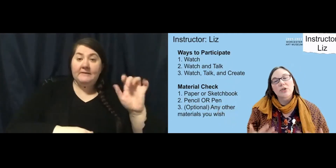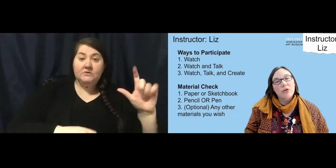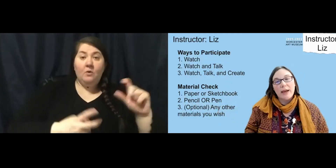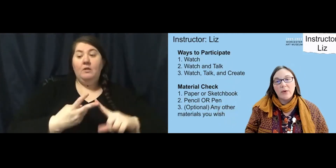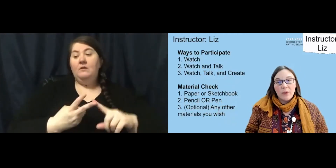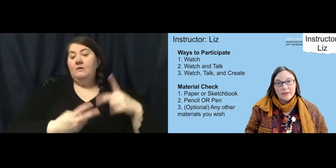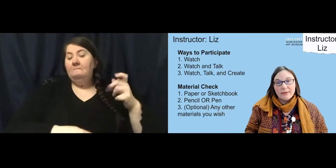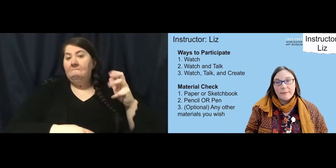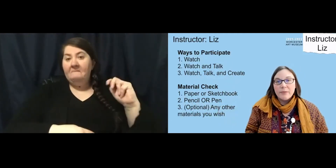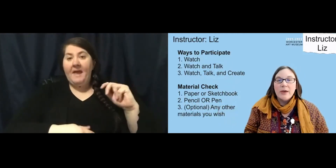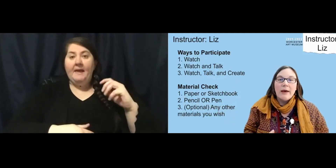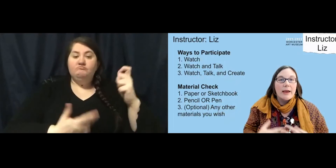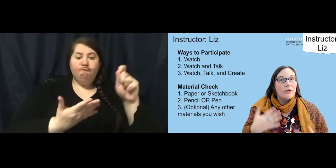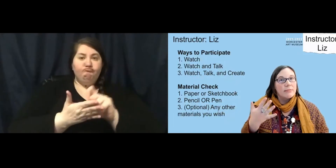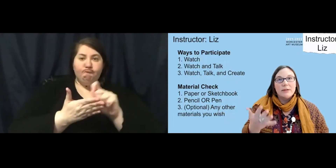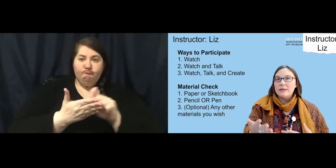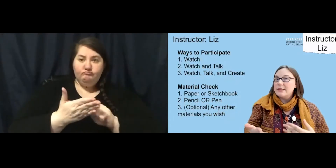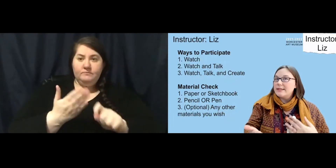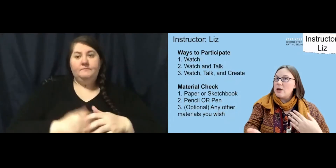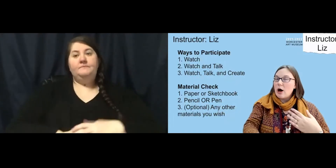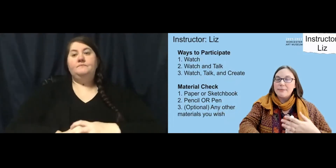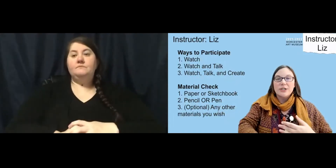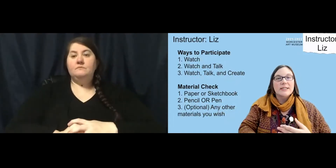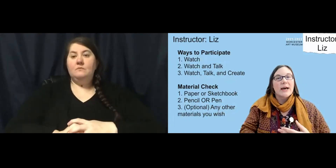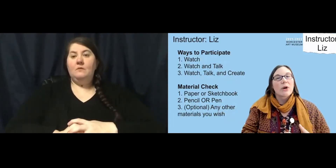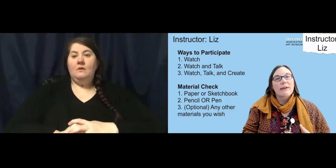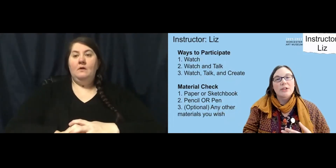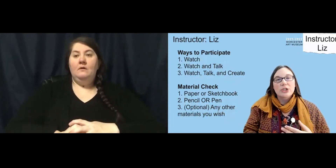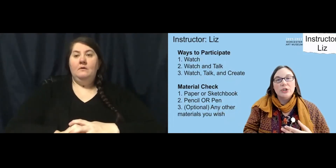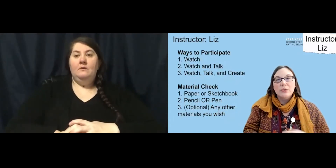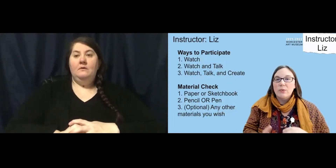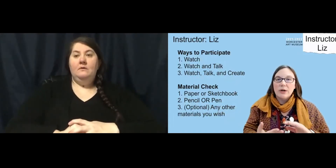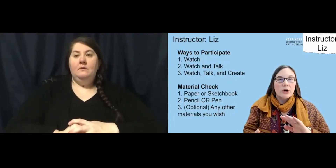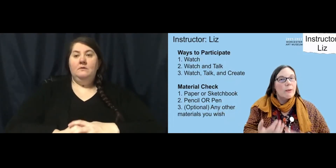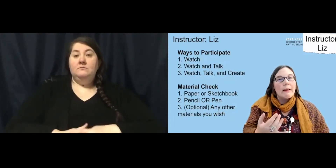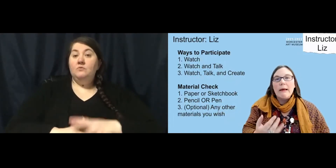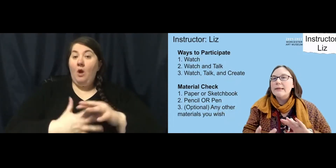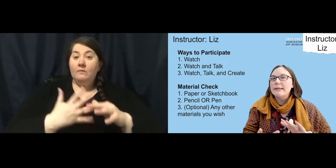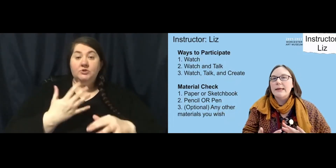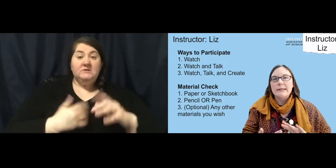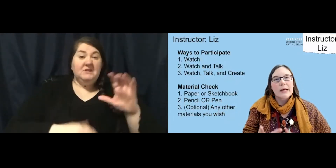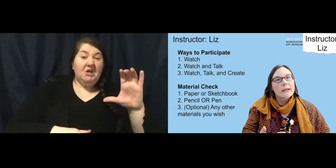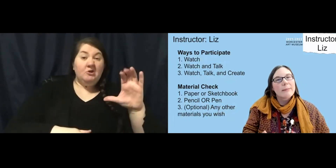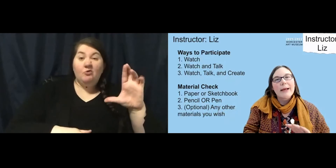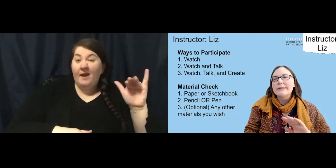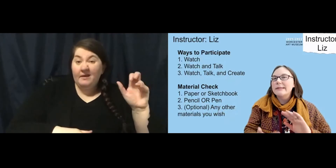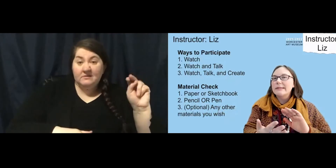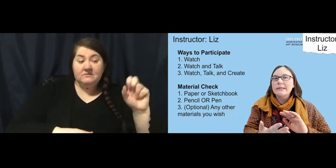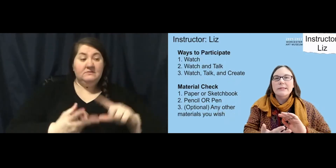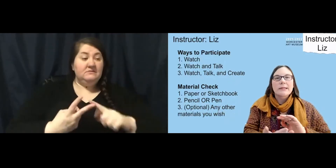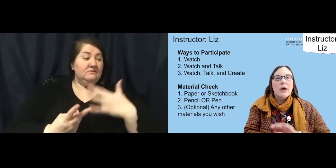something to create with. I know options that were given to you were crayons and colored